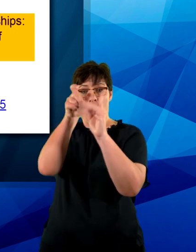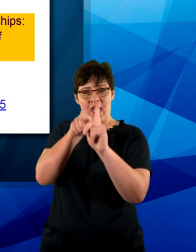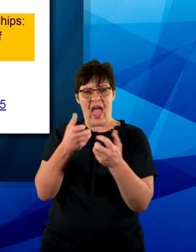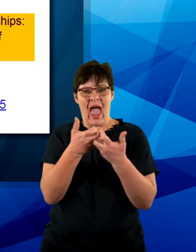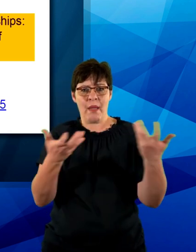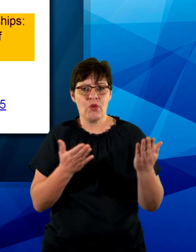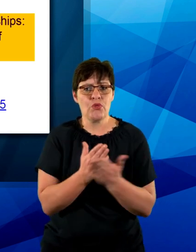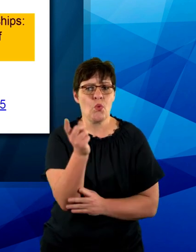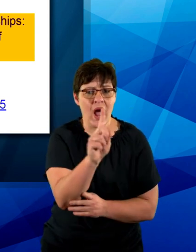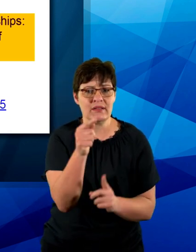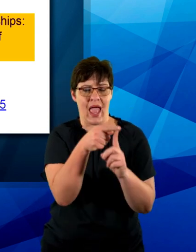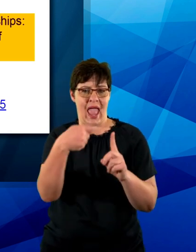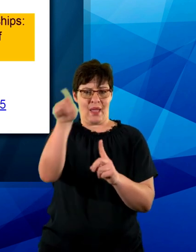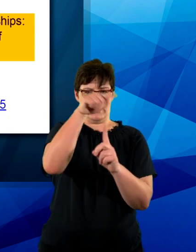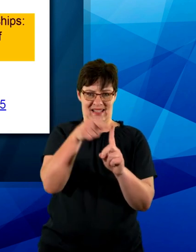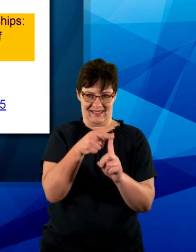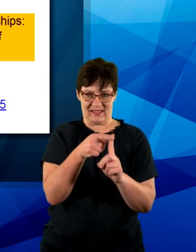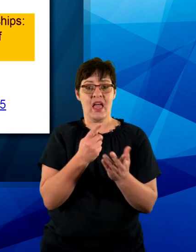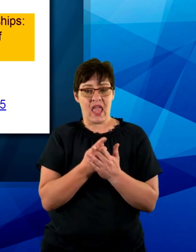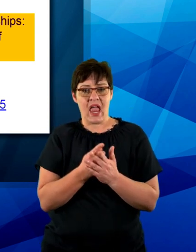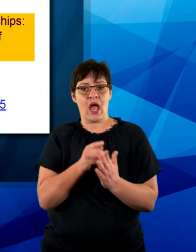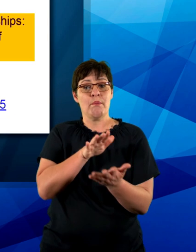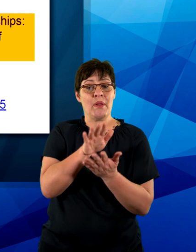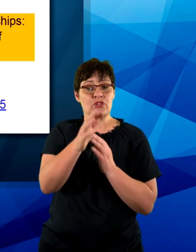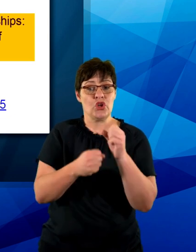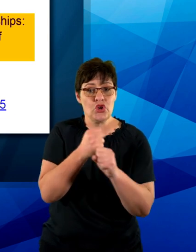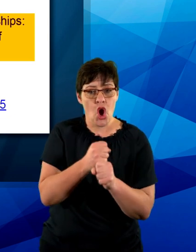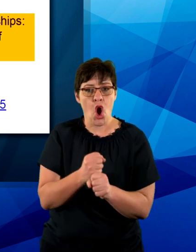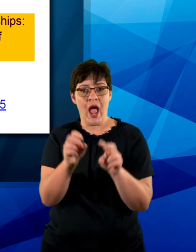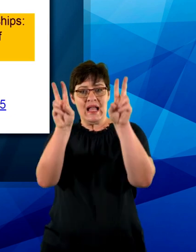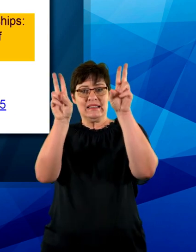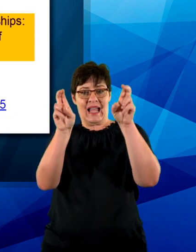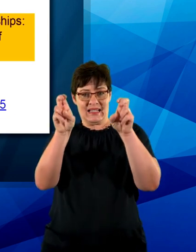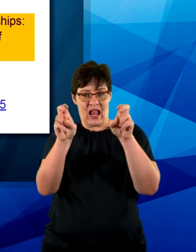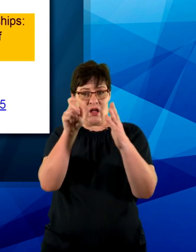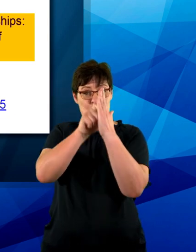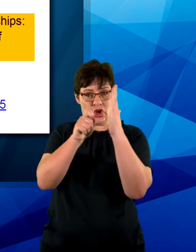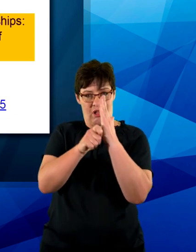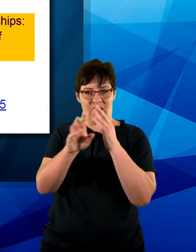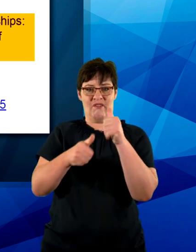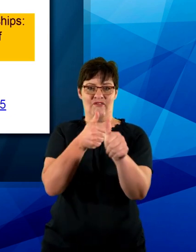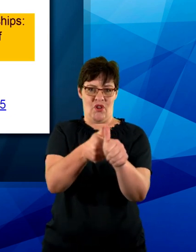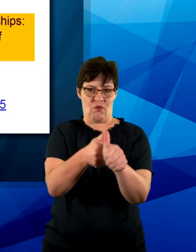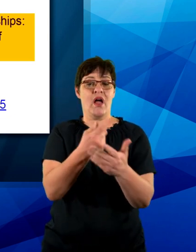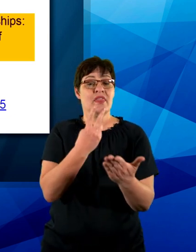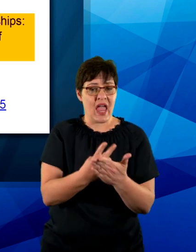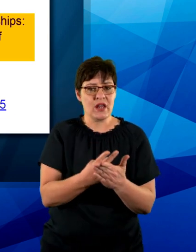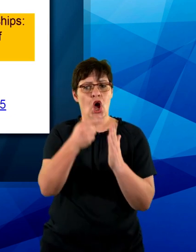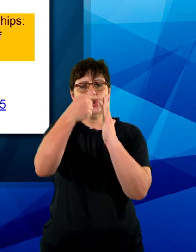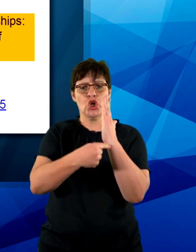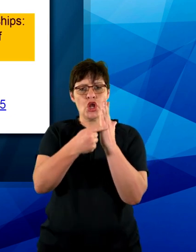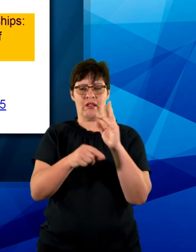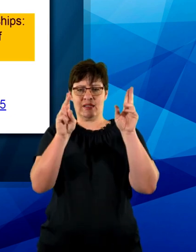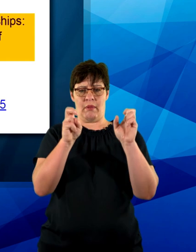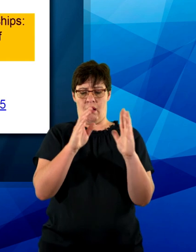by an ampersand? Then the publication year and the title of the journal article follows. Next is the title of the journal